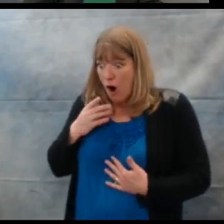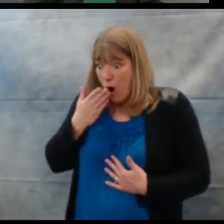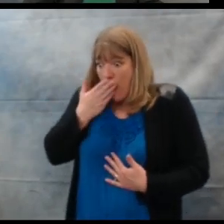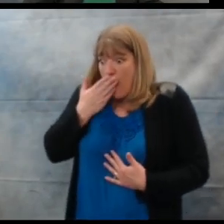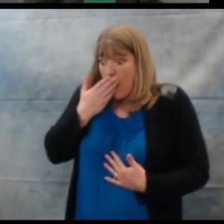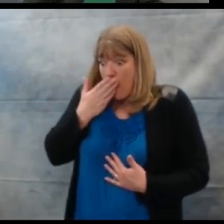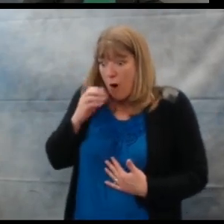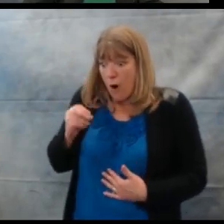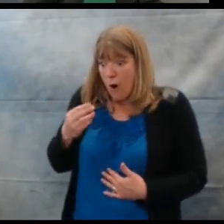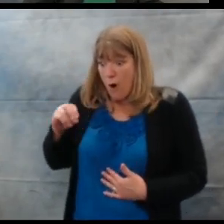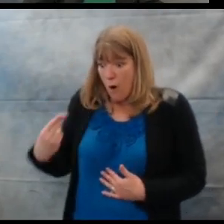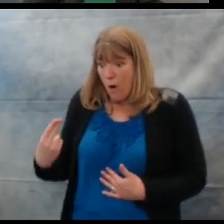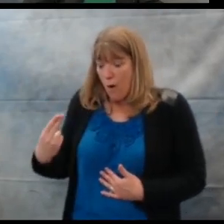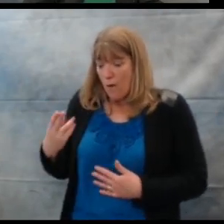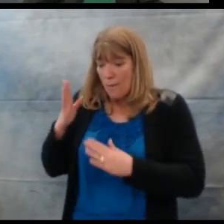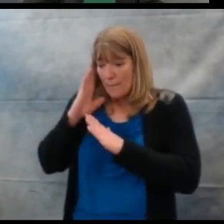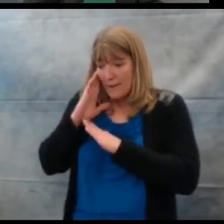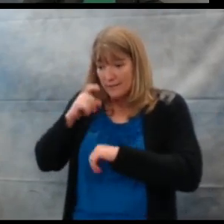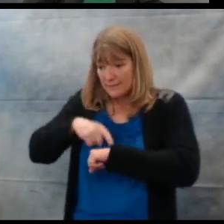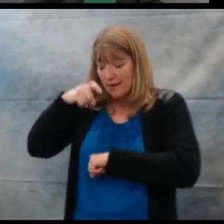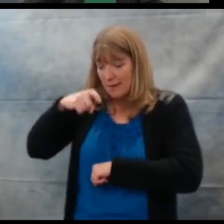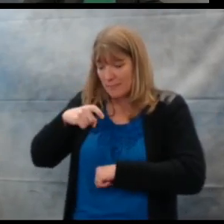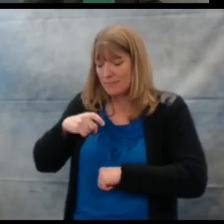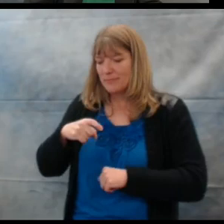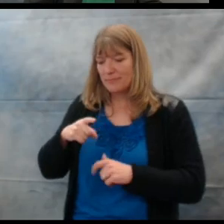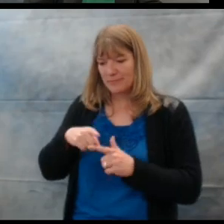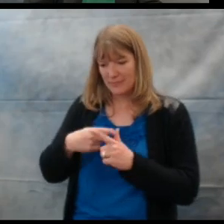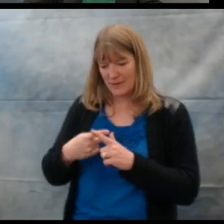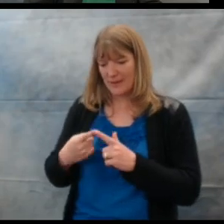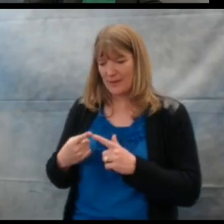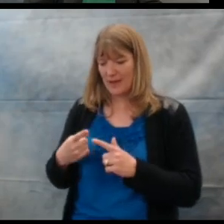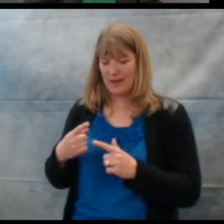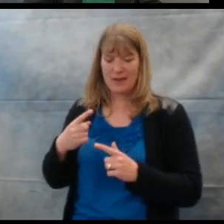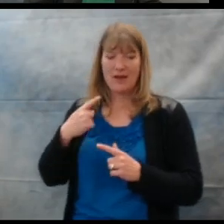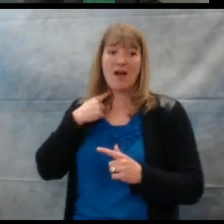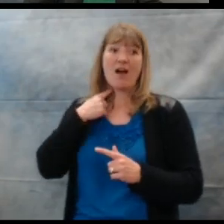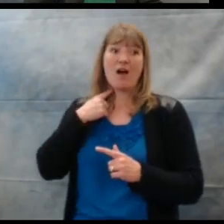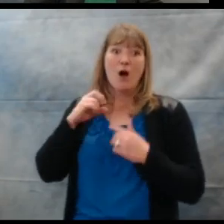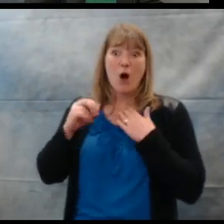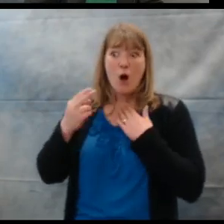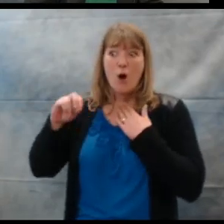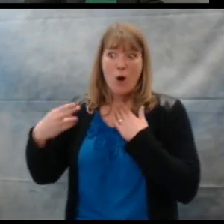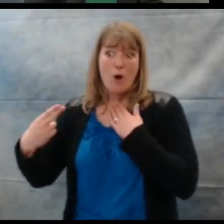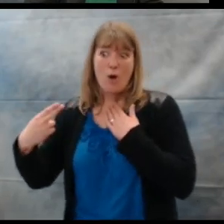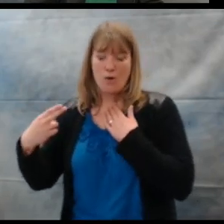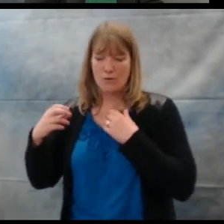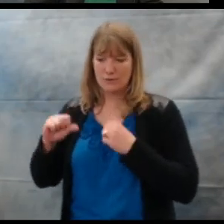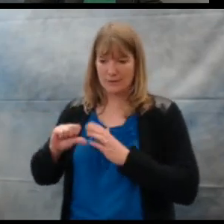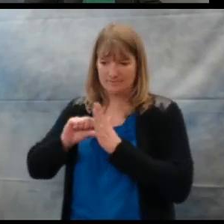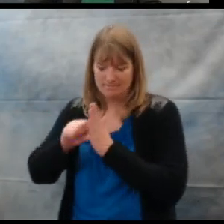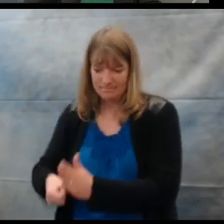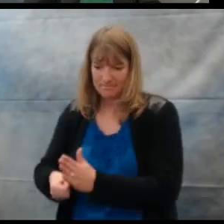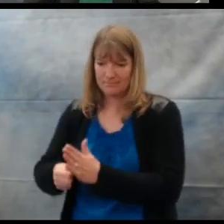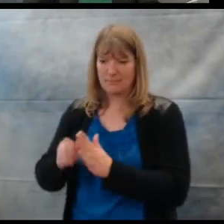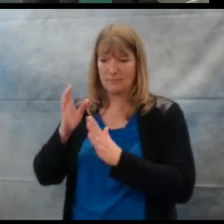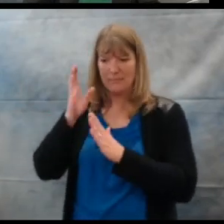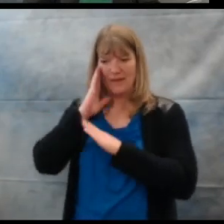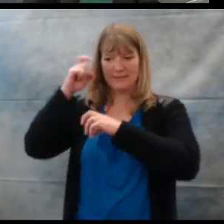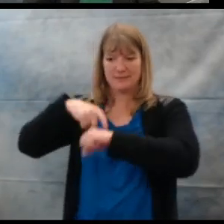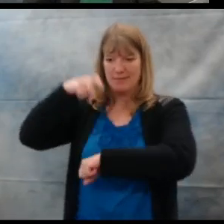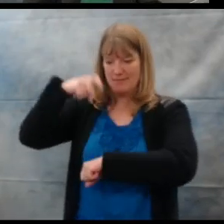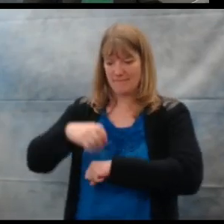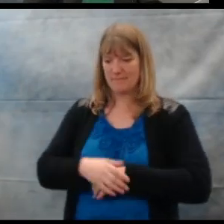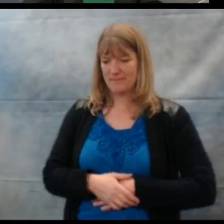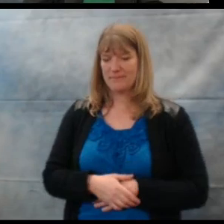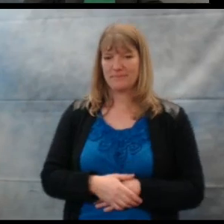as uh oh, it's bedtime to enhance the stress of uh oh, it's